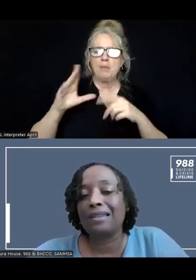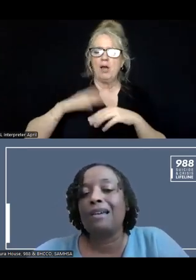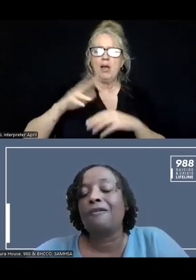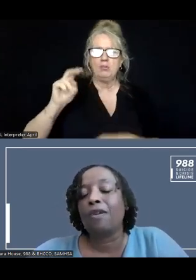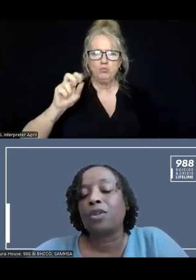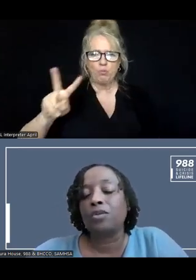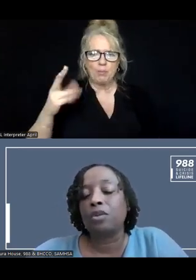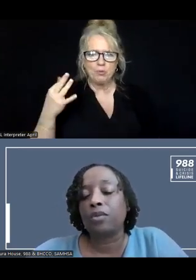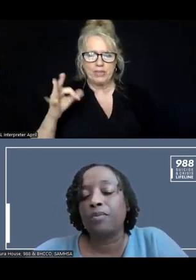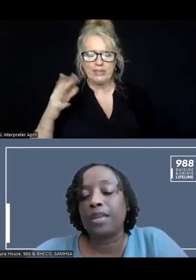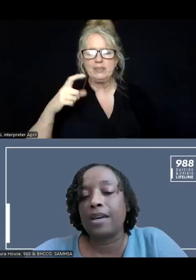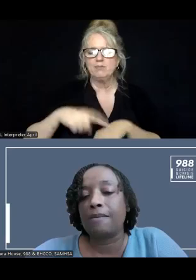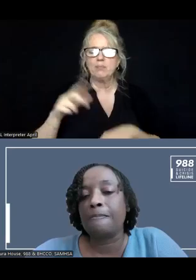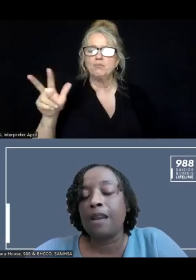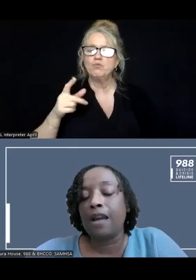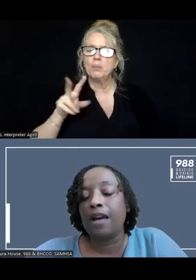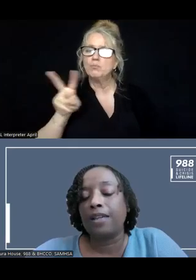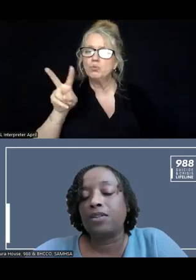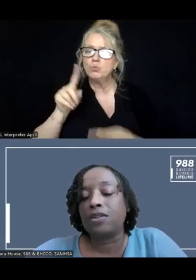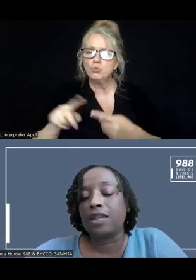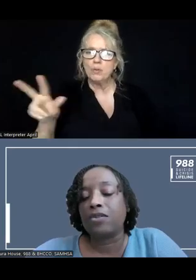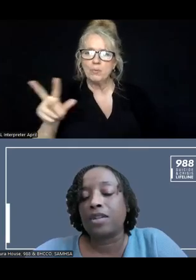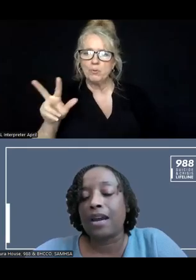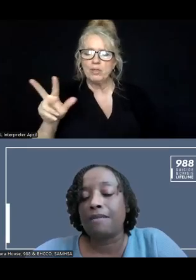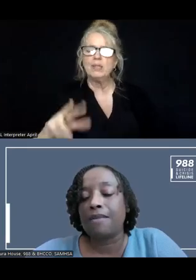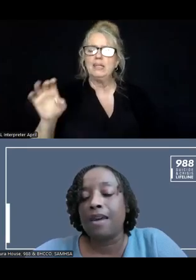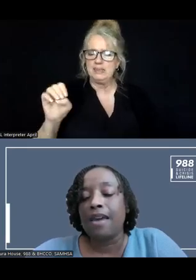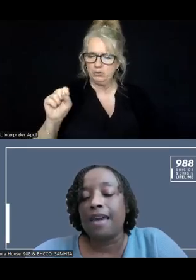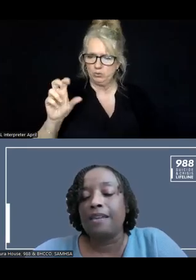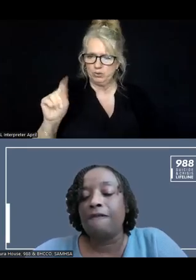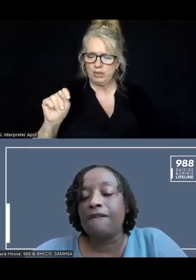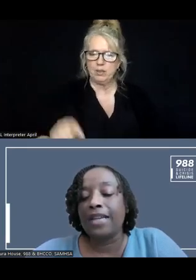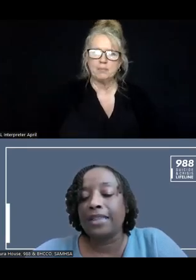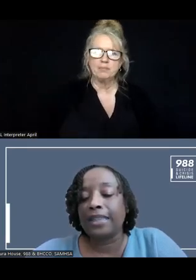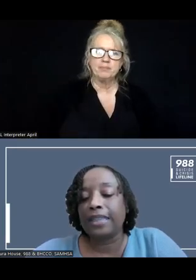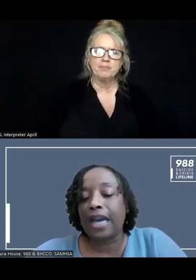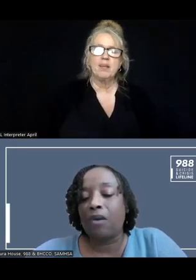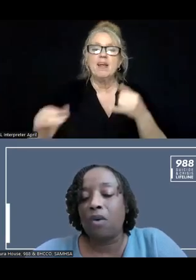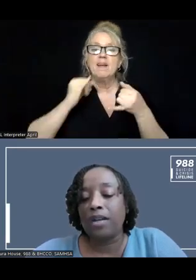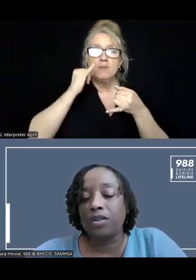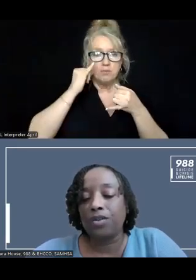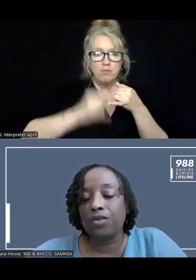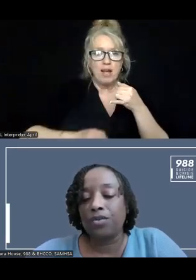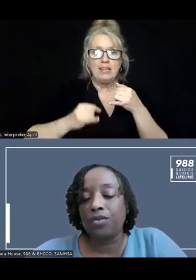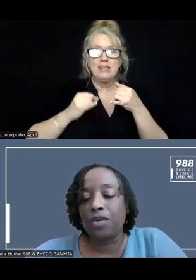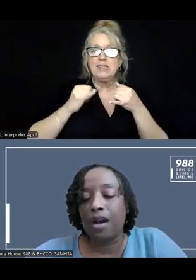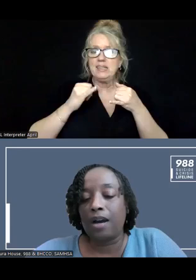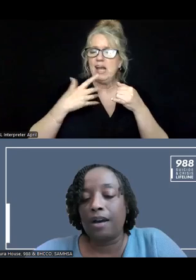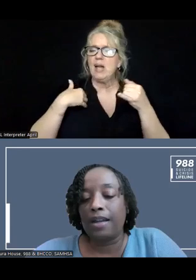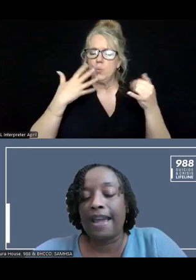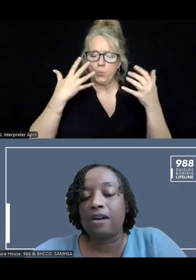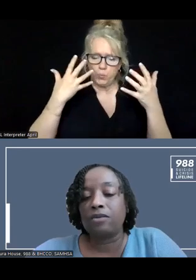19th from 2 to 3 p.m. Eastern Standard Time. And then finally, I wanted to